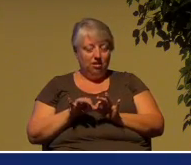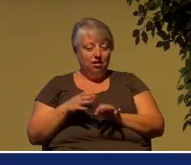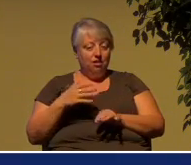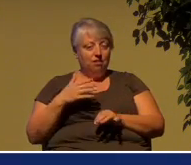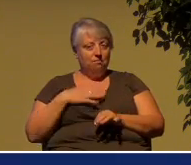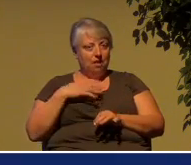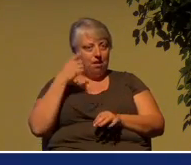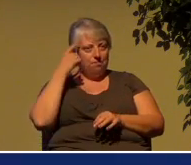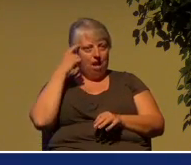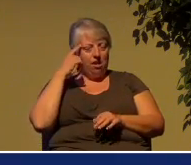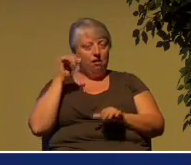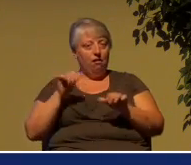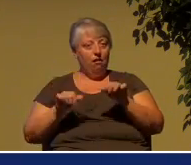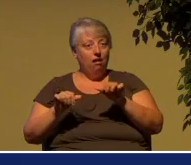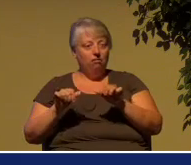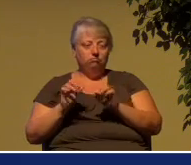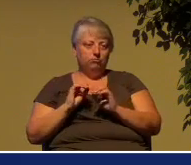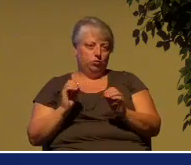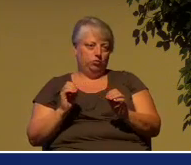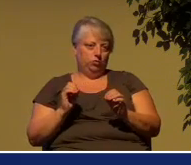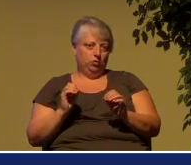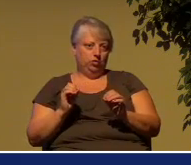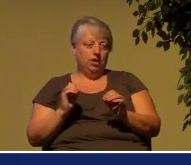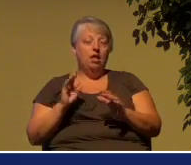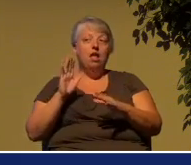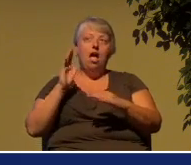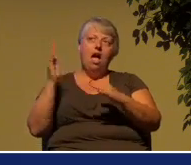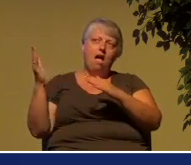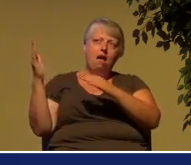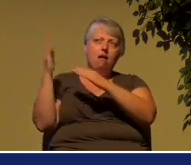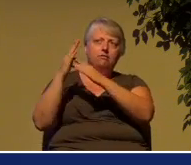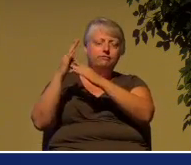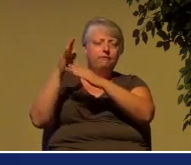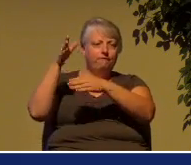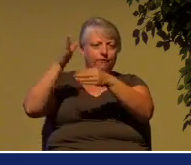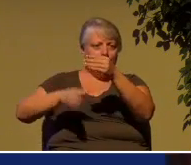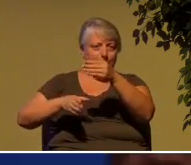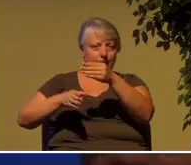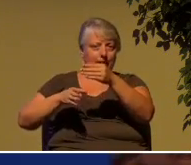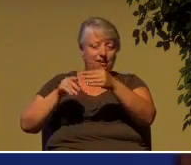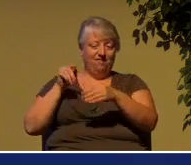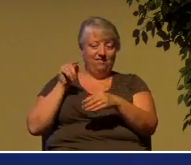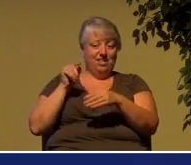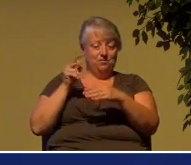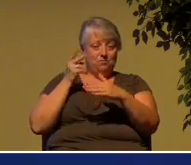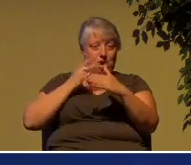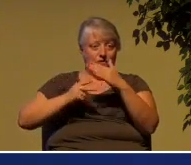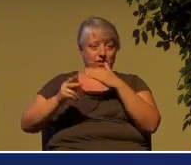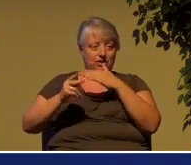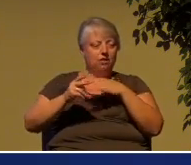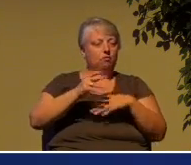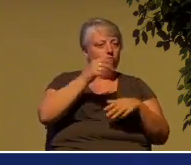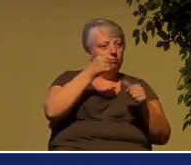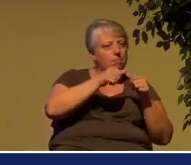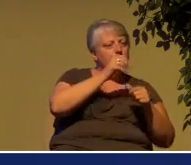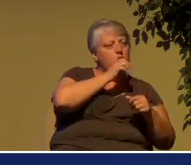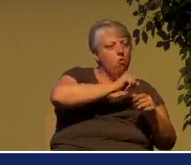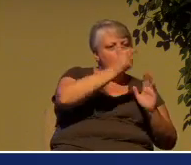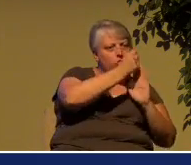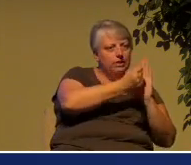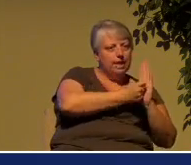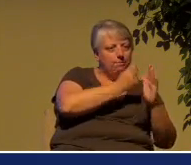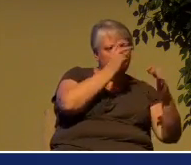that the ultimate fulfillment of this particular prophecy, and remember I said Old Testament prophecies have